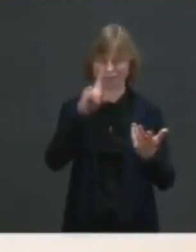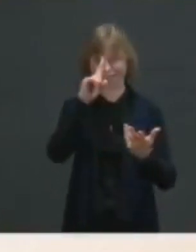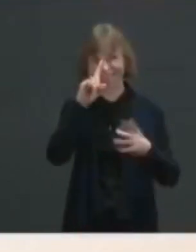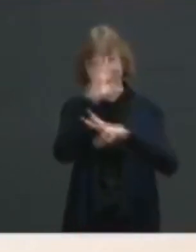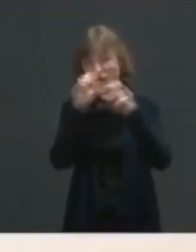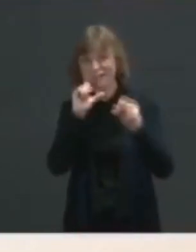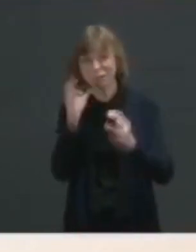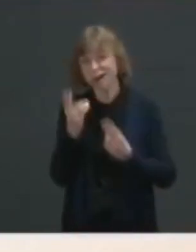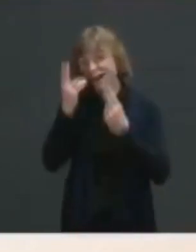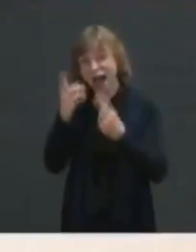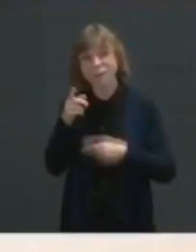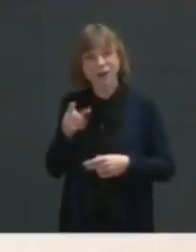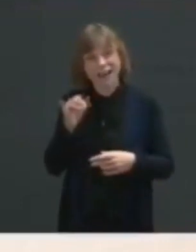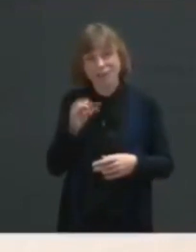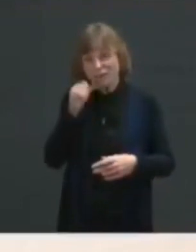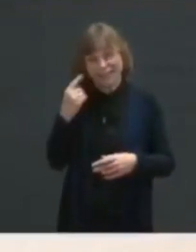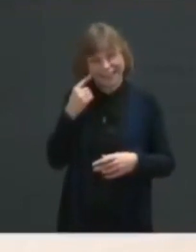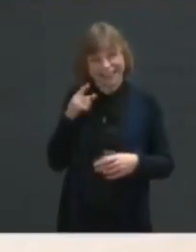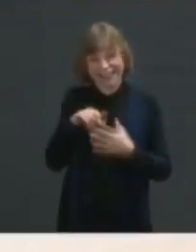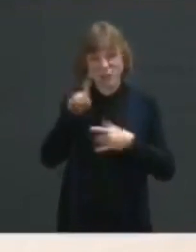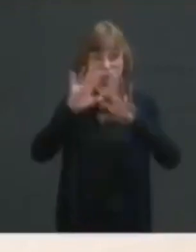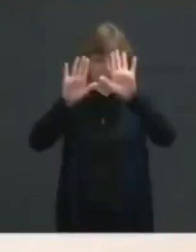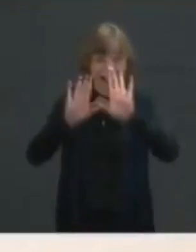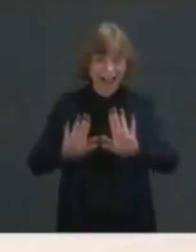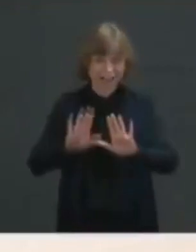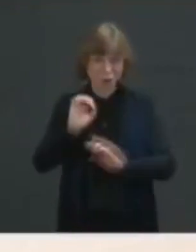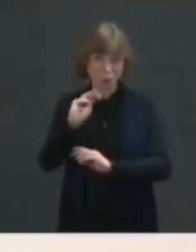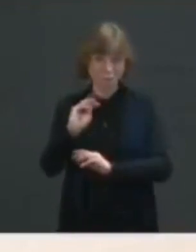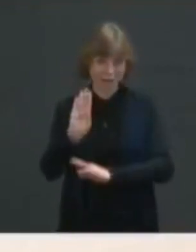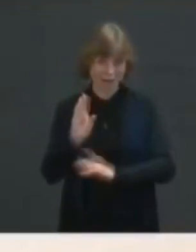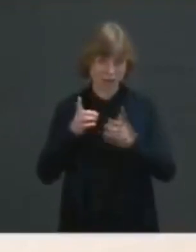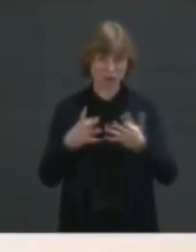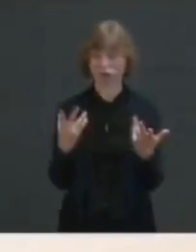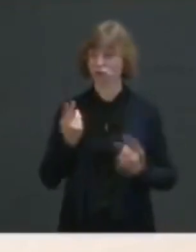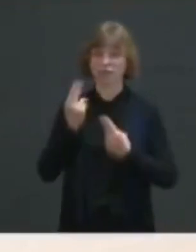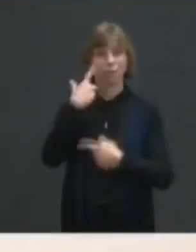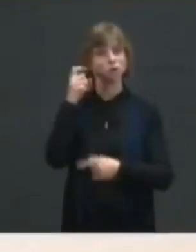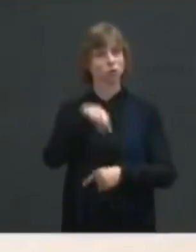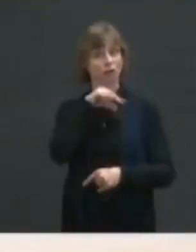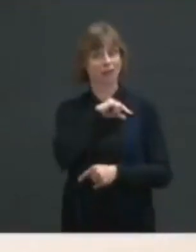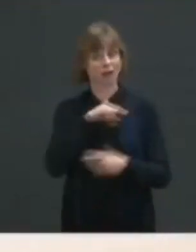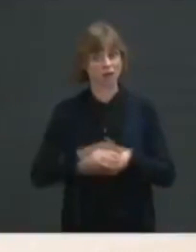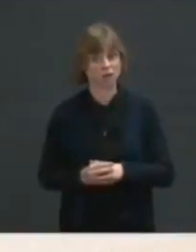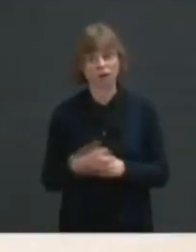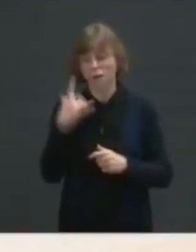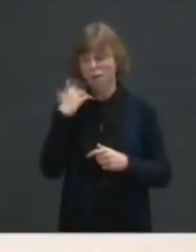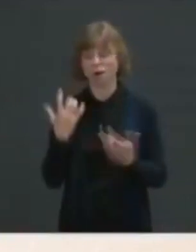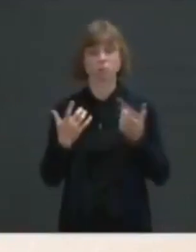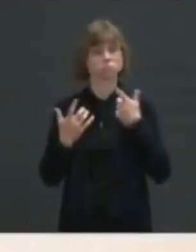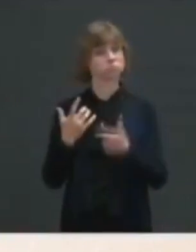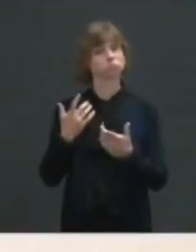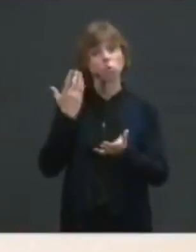an excellent OMB director. And he nominated her because she is qualified, because she is somebody who has a